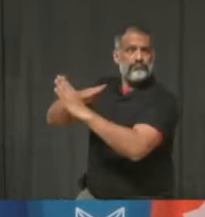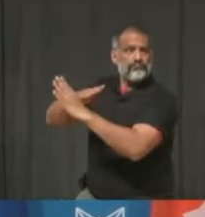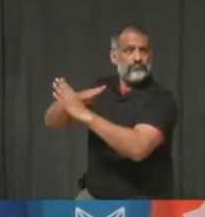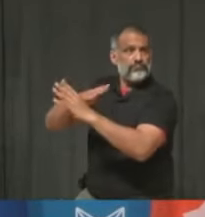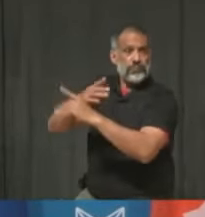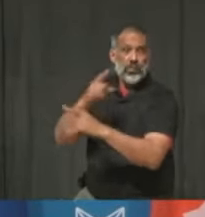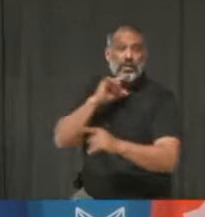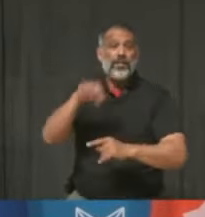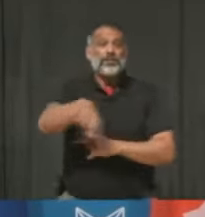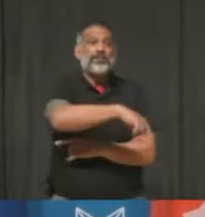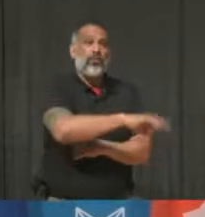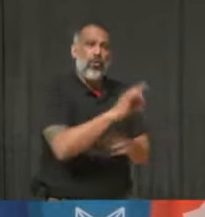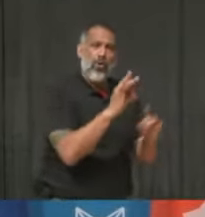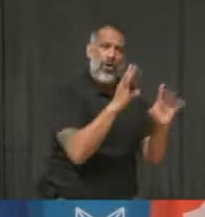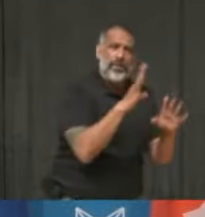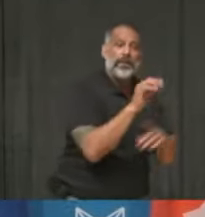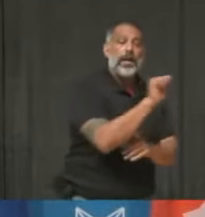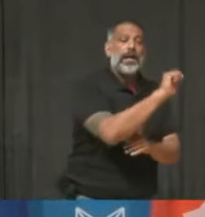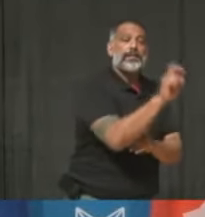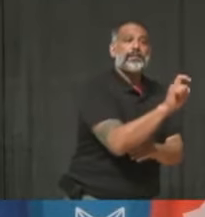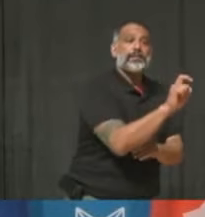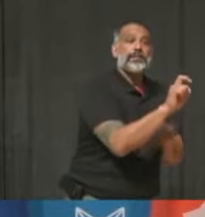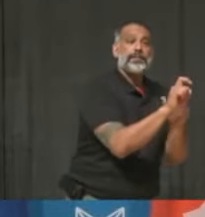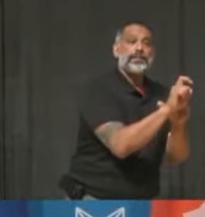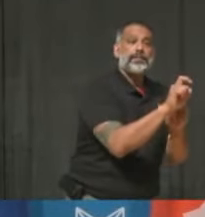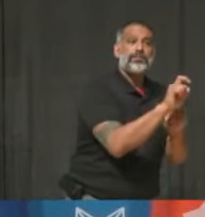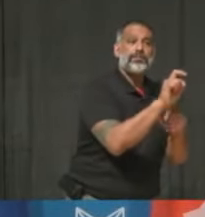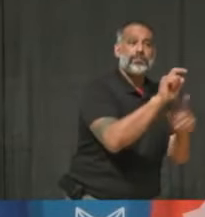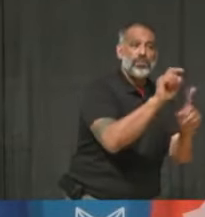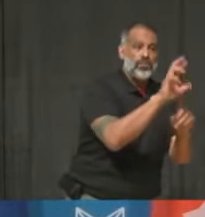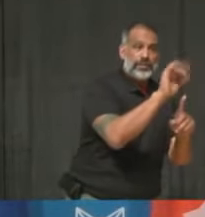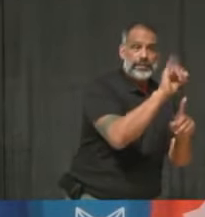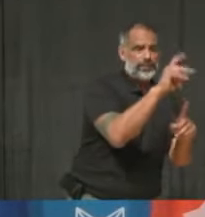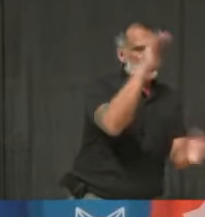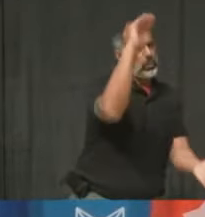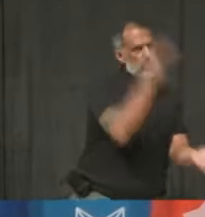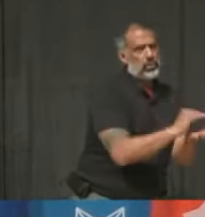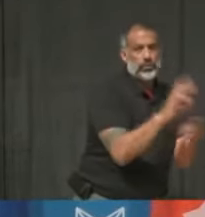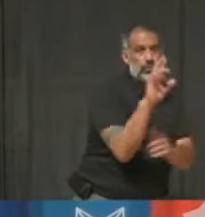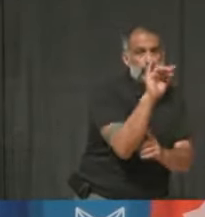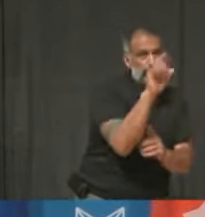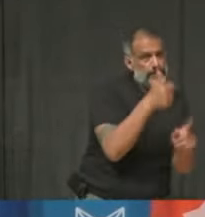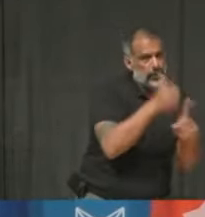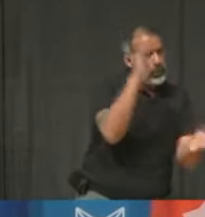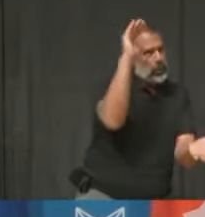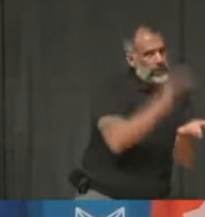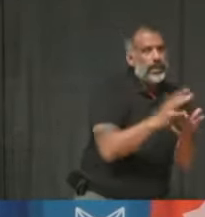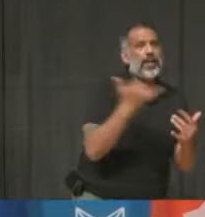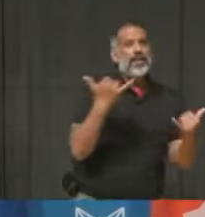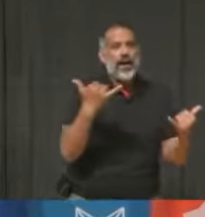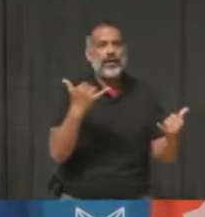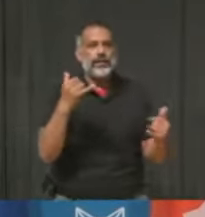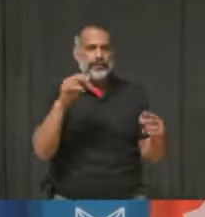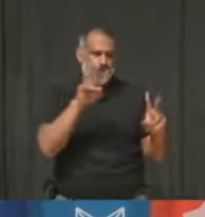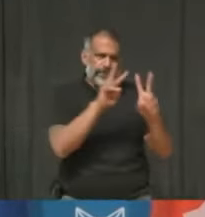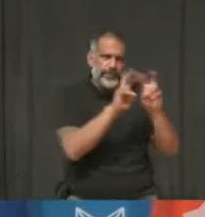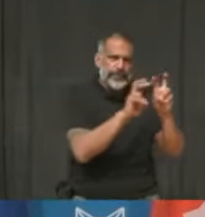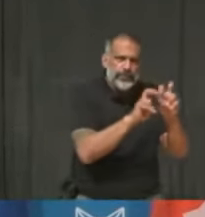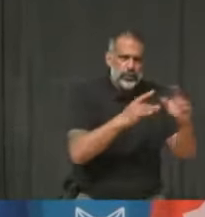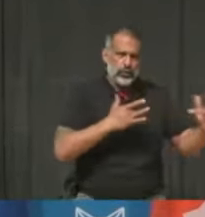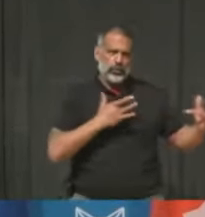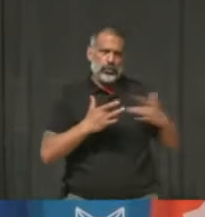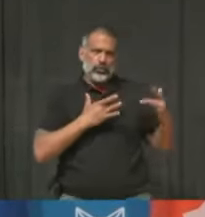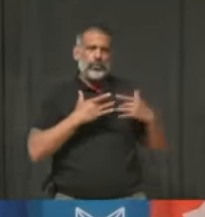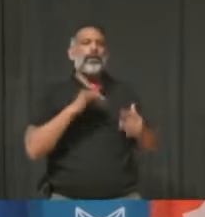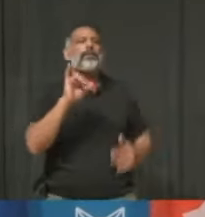low risk of a very rare side effect that, as you know, is now being increasingly observed in the signal and is starting to tip the risk